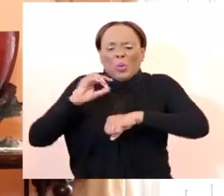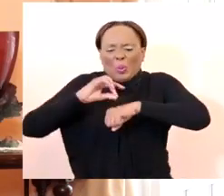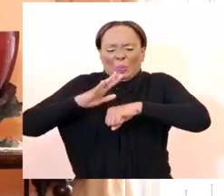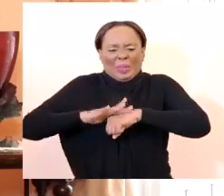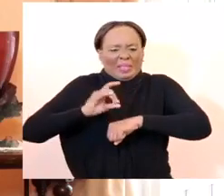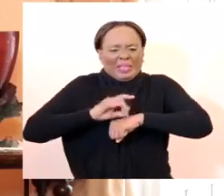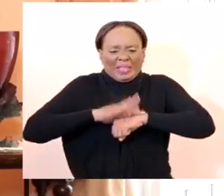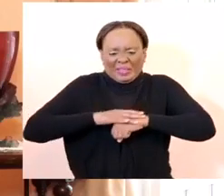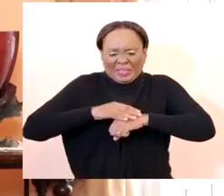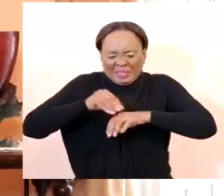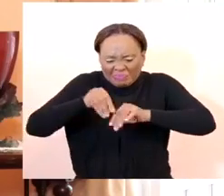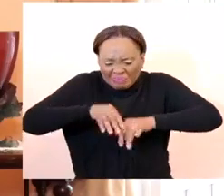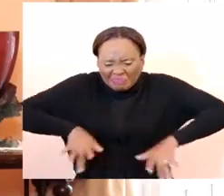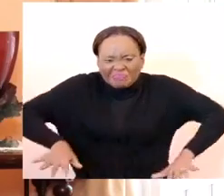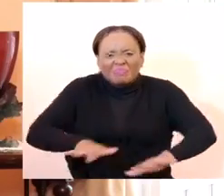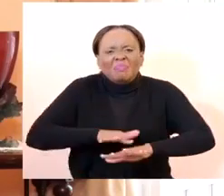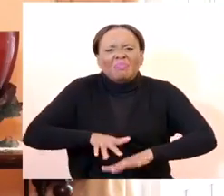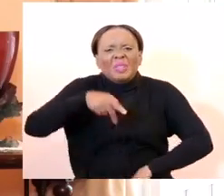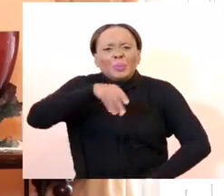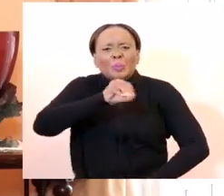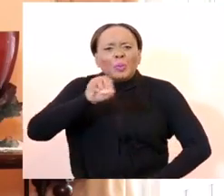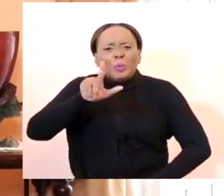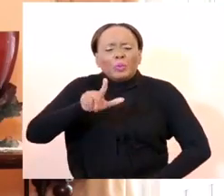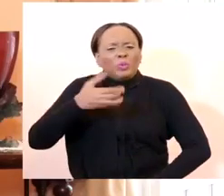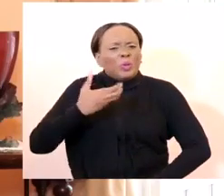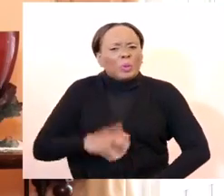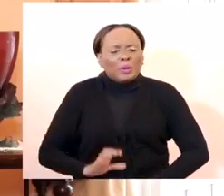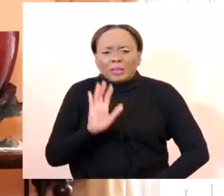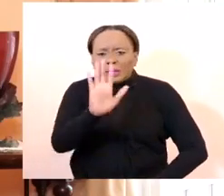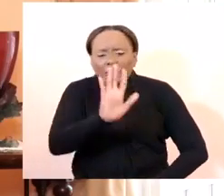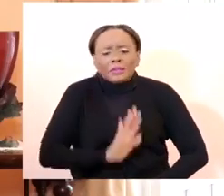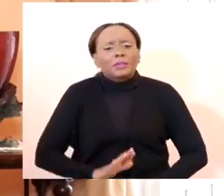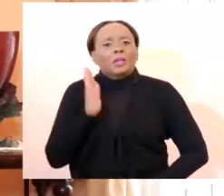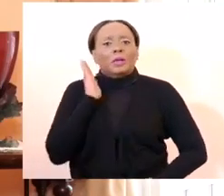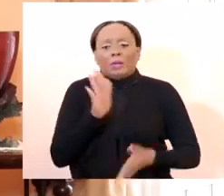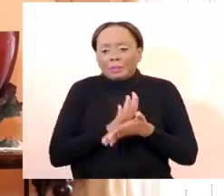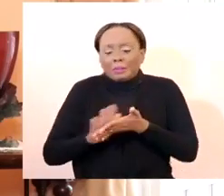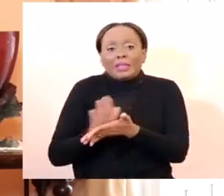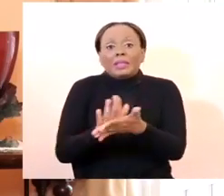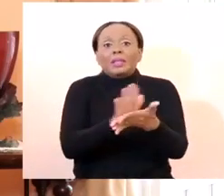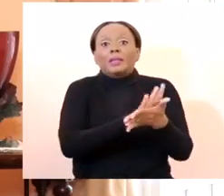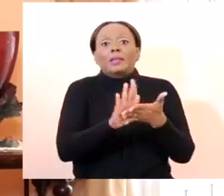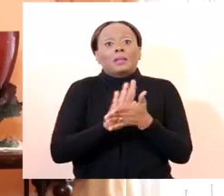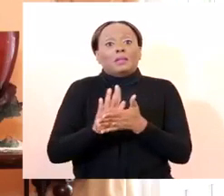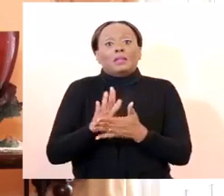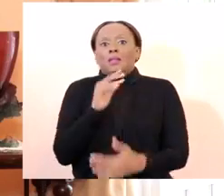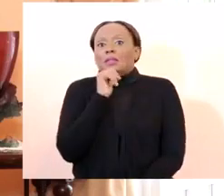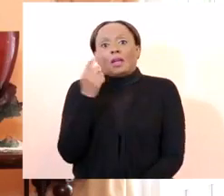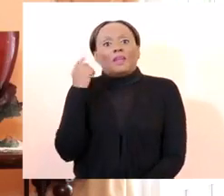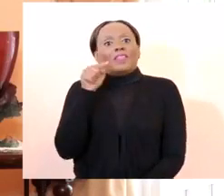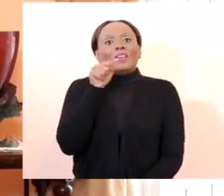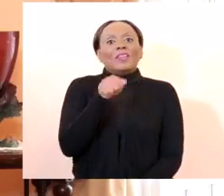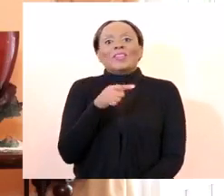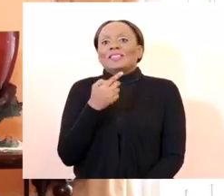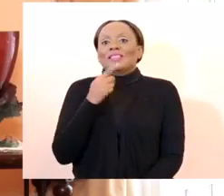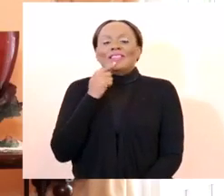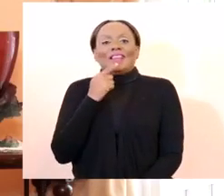of mosquitoes and therefore we will be allowing swimming pools to be clean not for the benefit of